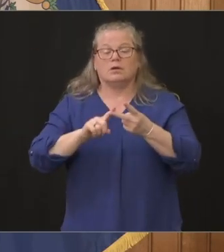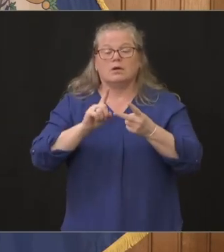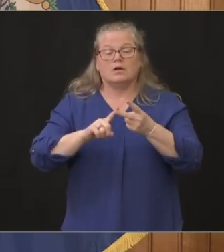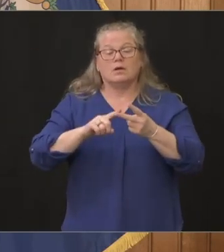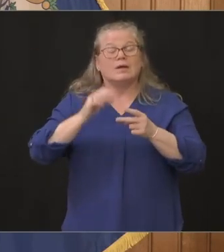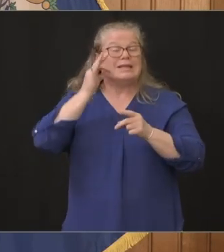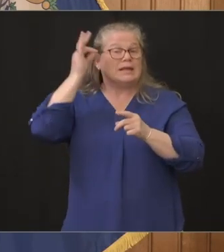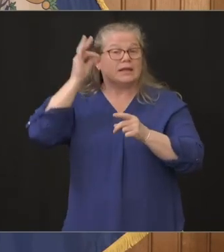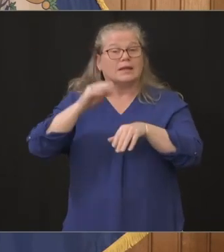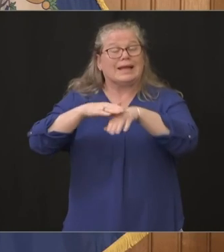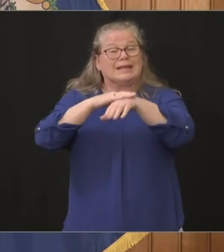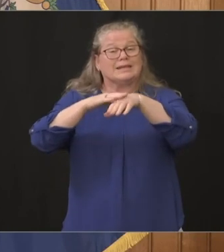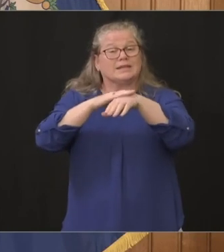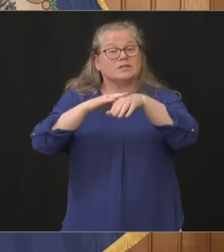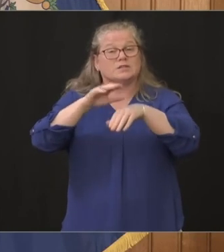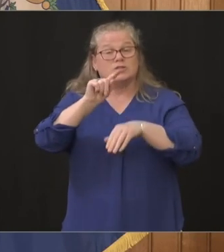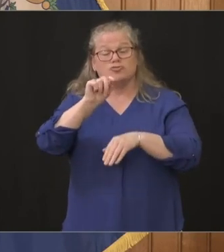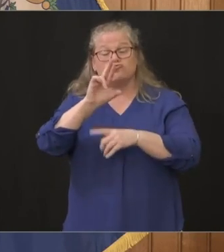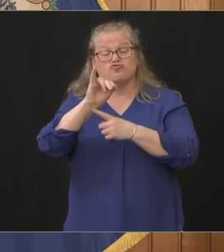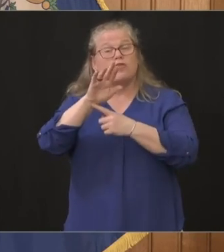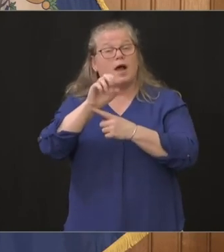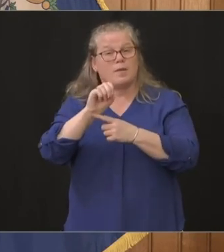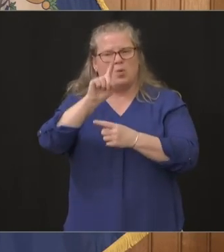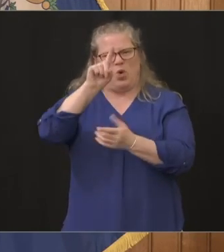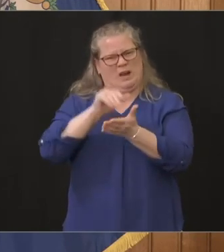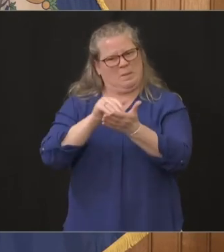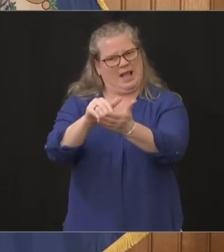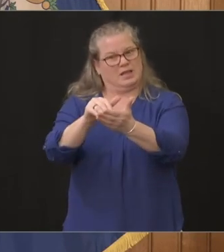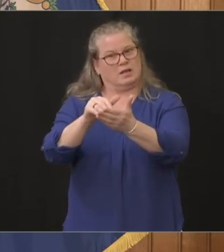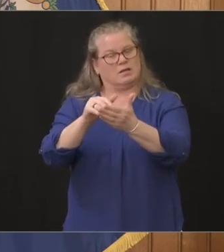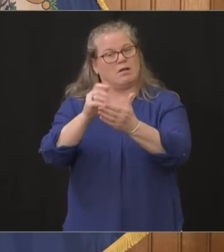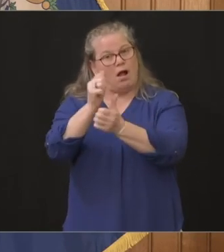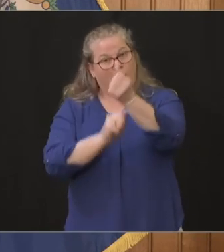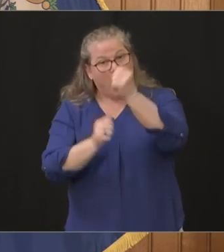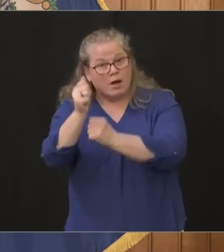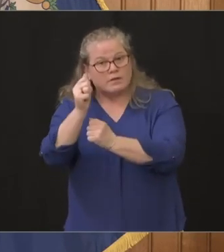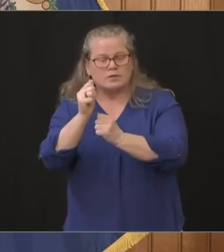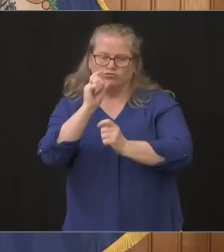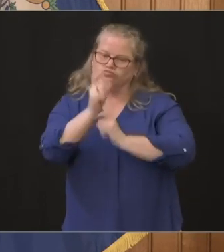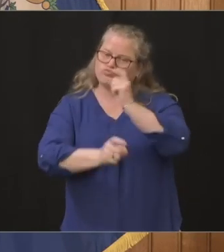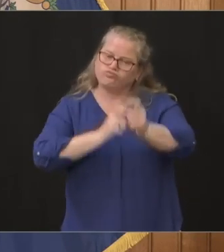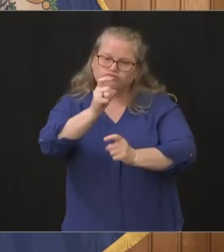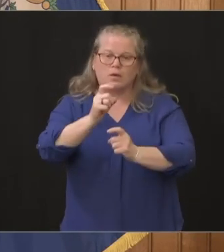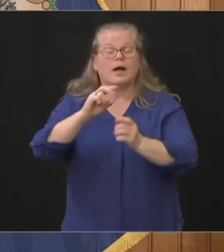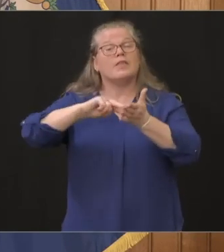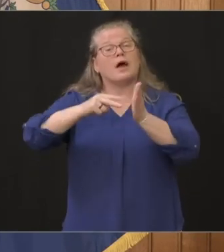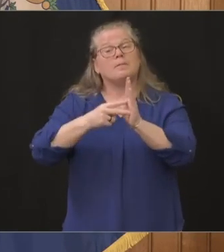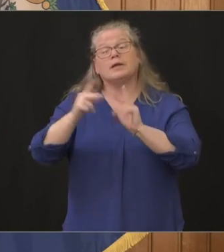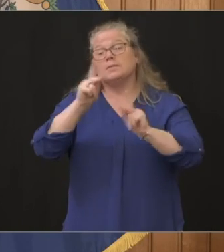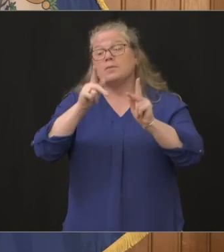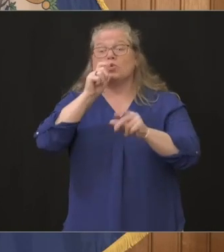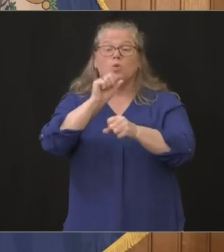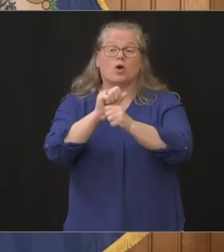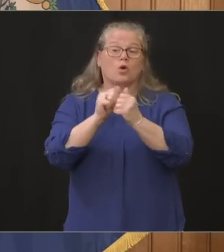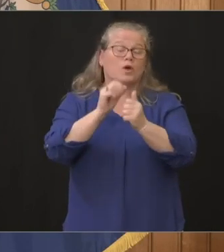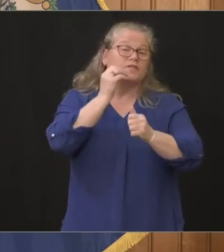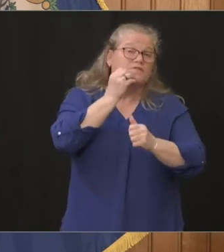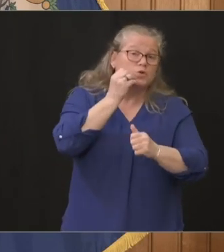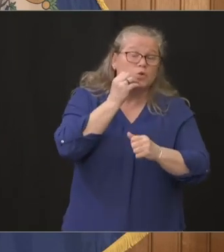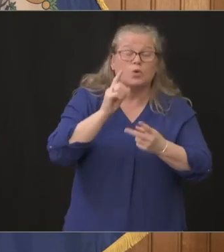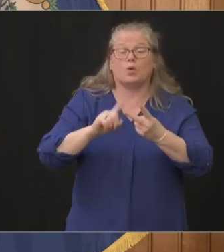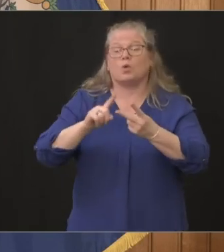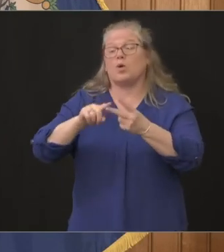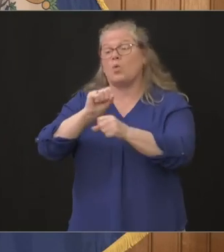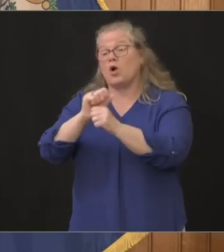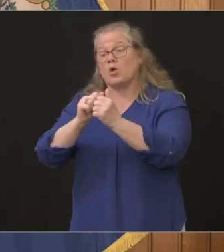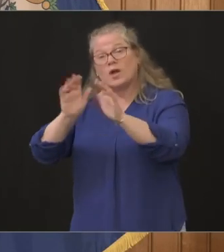gloves and what that means in terms of a folks who are handling food working with kids folks who are helping with a test